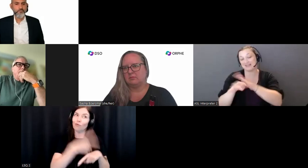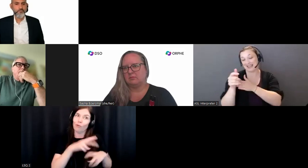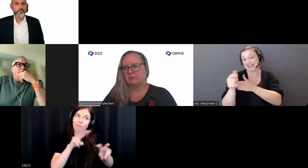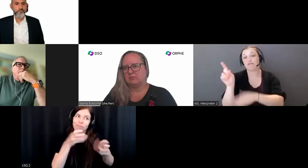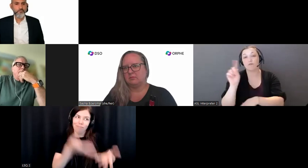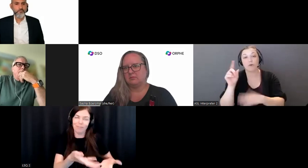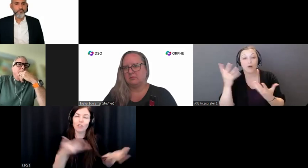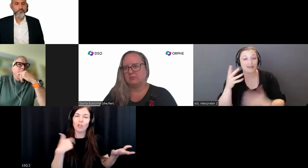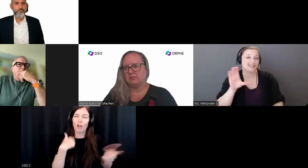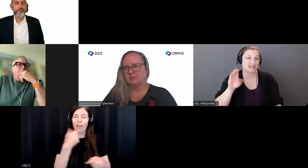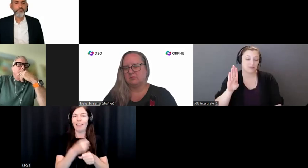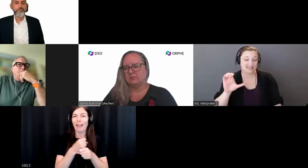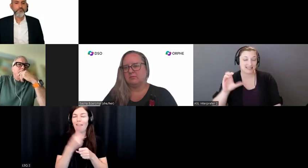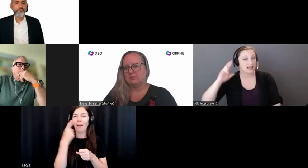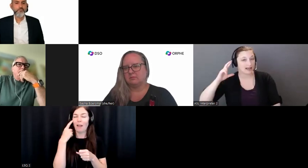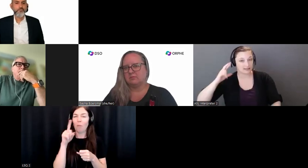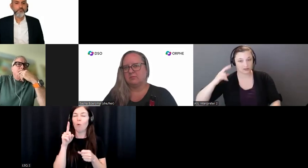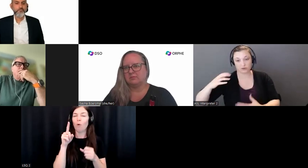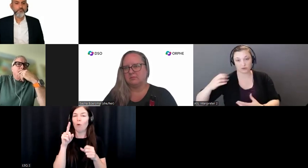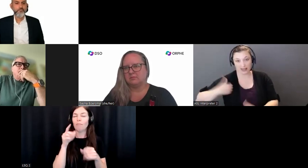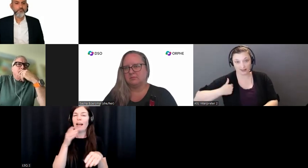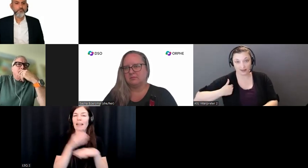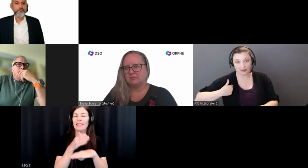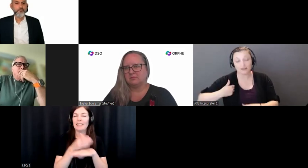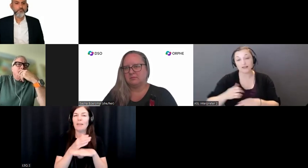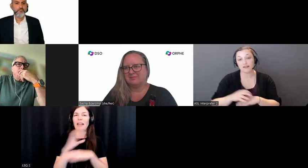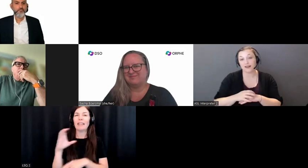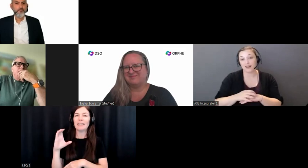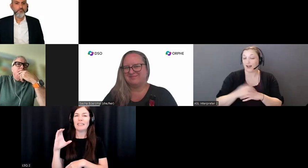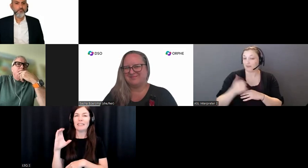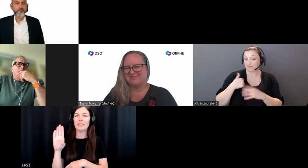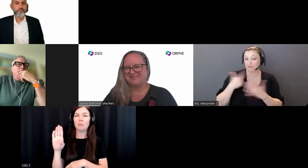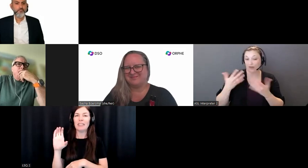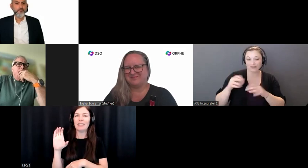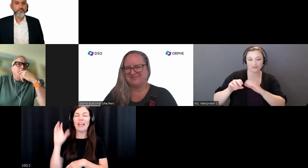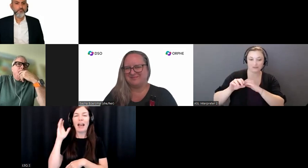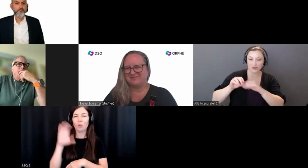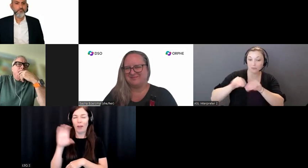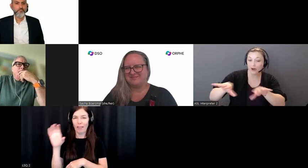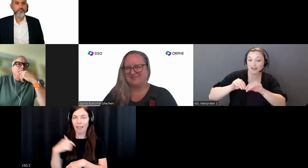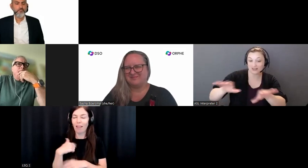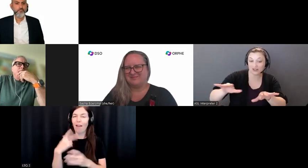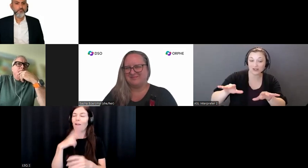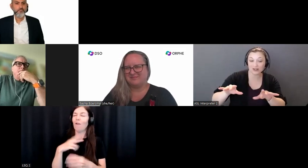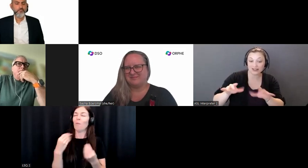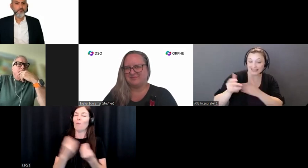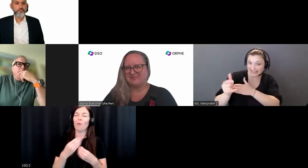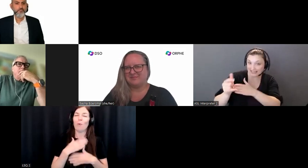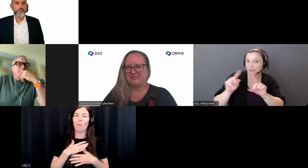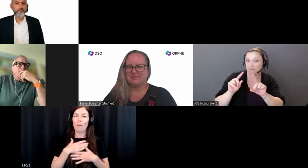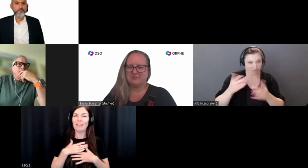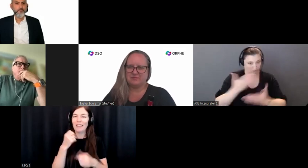Canada, Canada's public broadcaster, which I had a lot of fun doing. And why